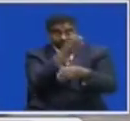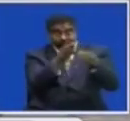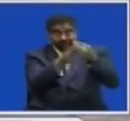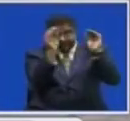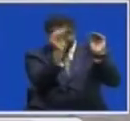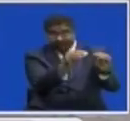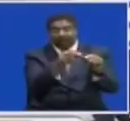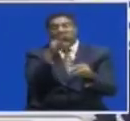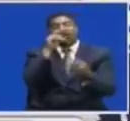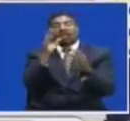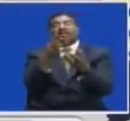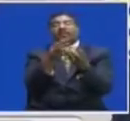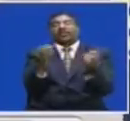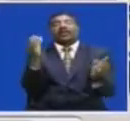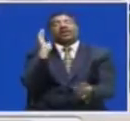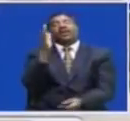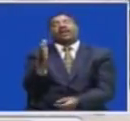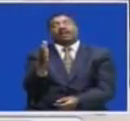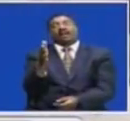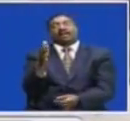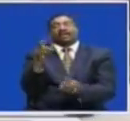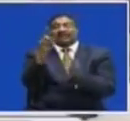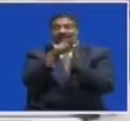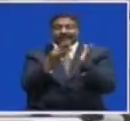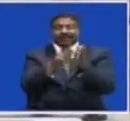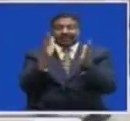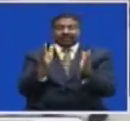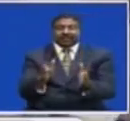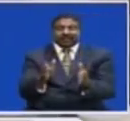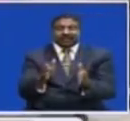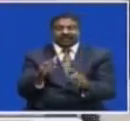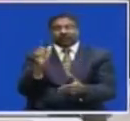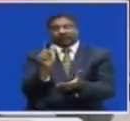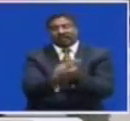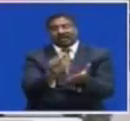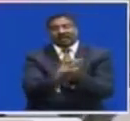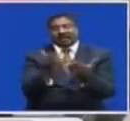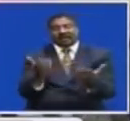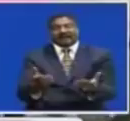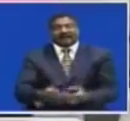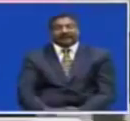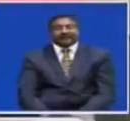to reduce drastically Mark Ziligone, ZMBC News, Lusaka